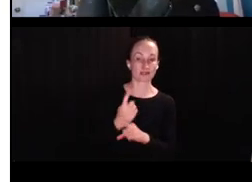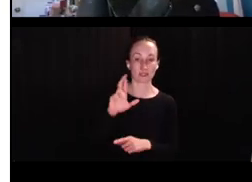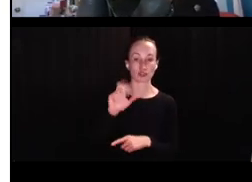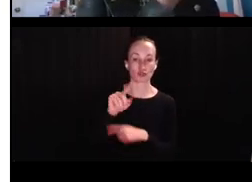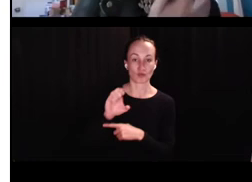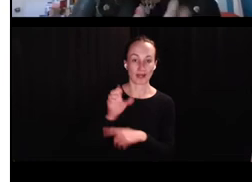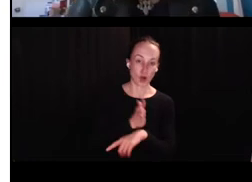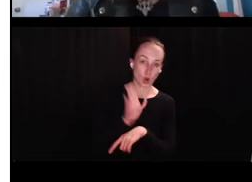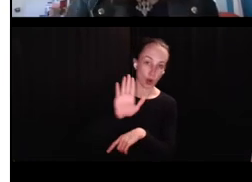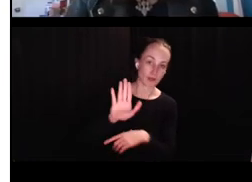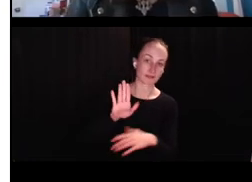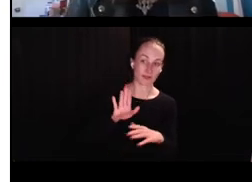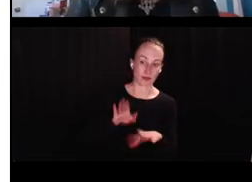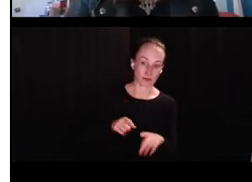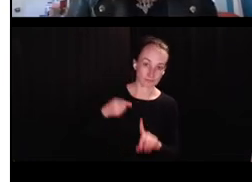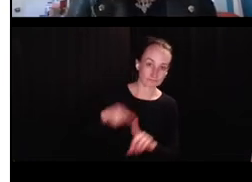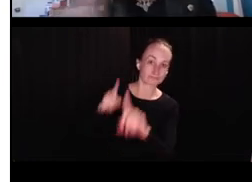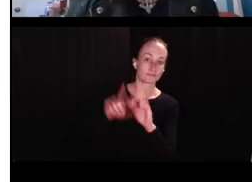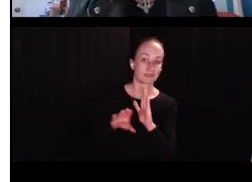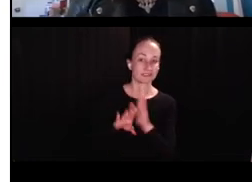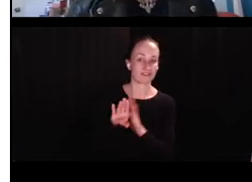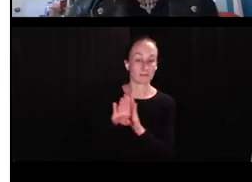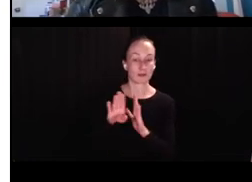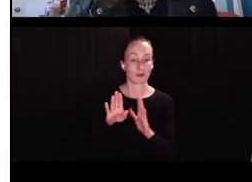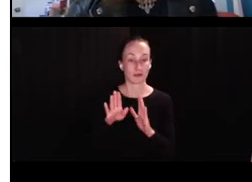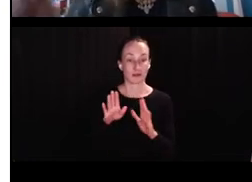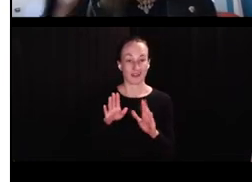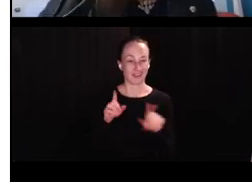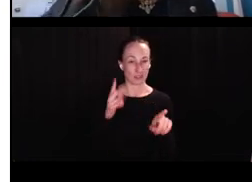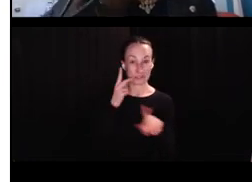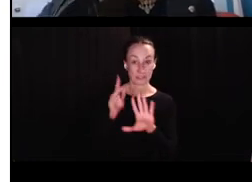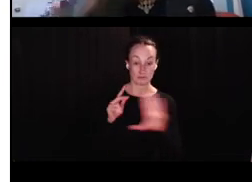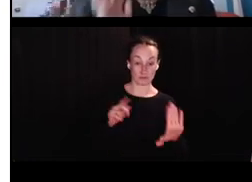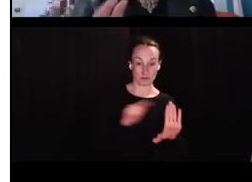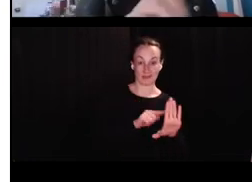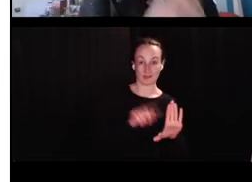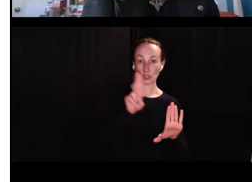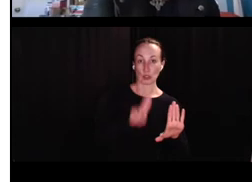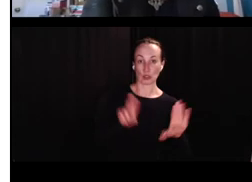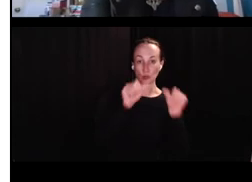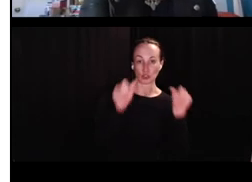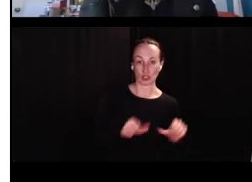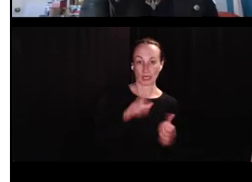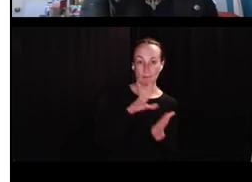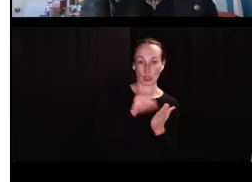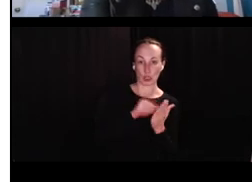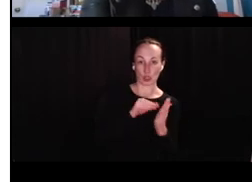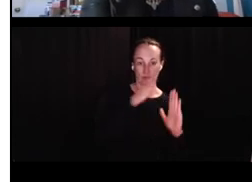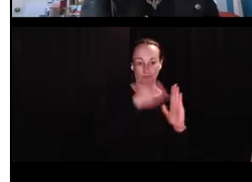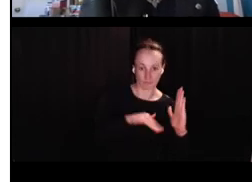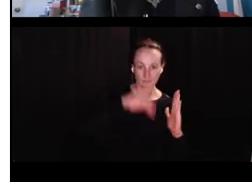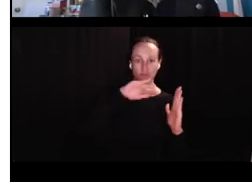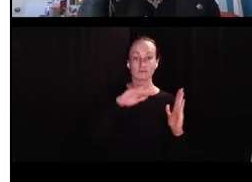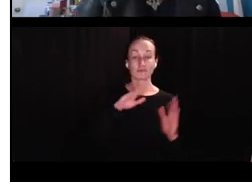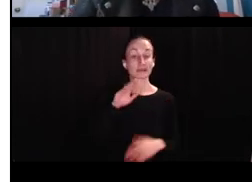are the over-regularization rate, um, across their development. And I just put the, the U shape learning